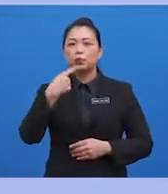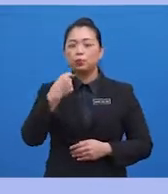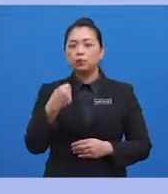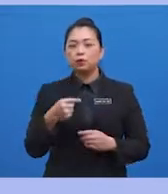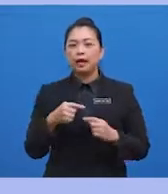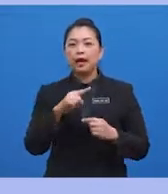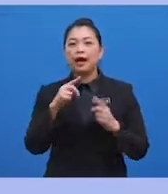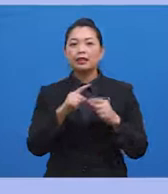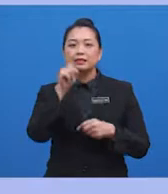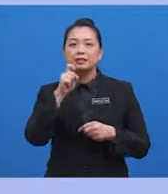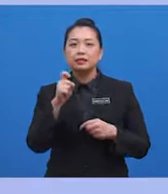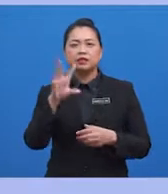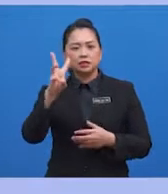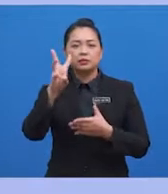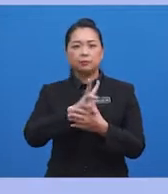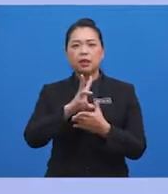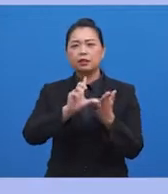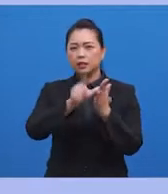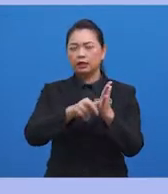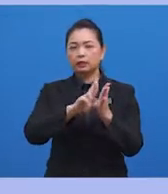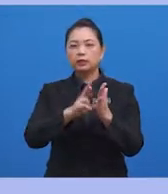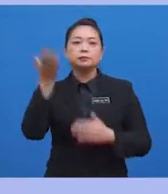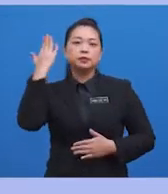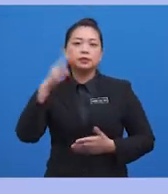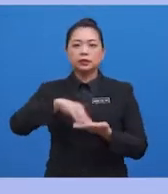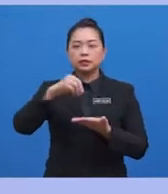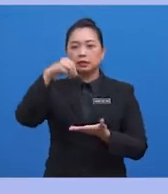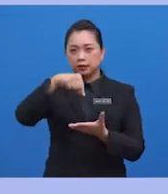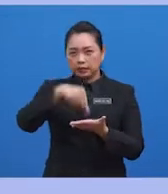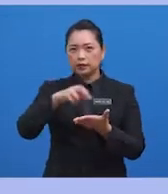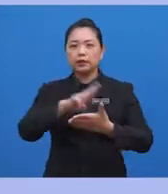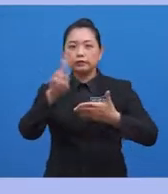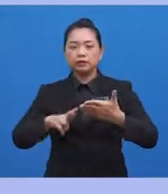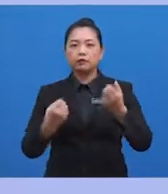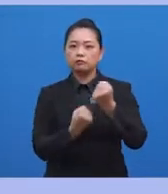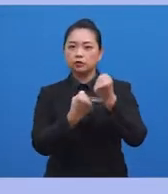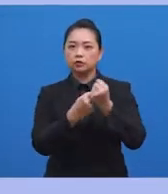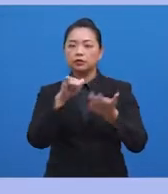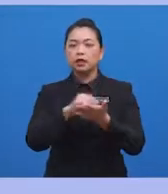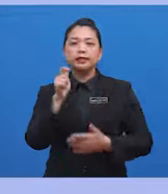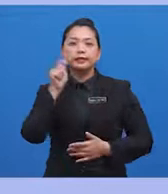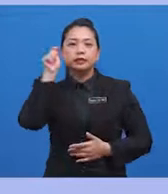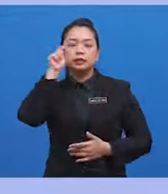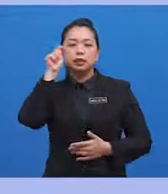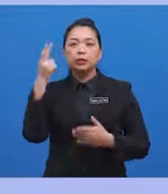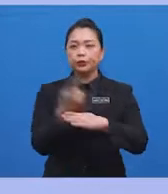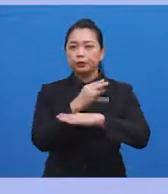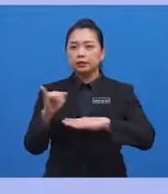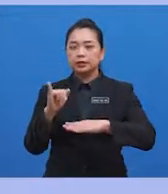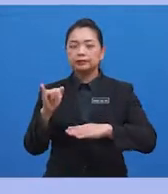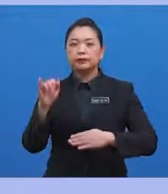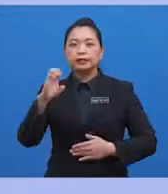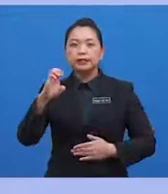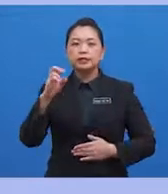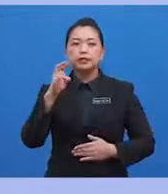six months later. Like the previous study, these results suggest that teens using e-cigarettes